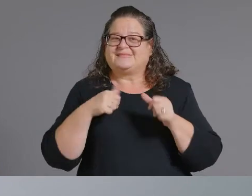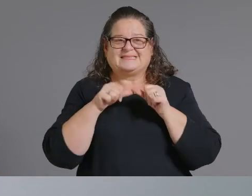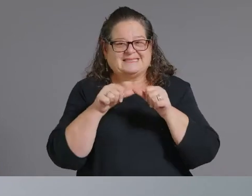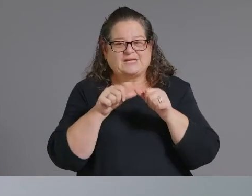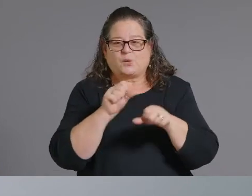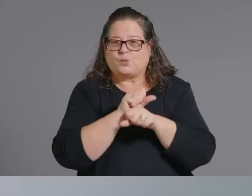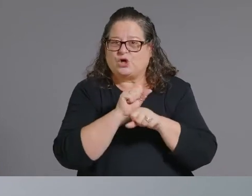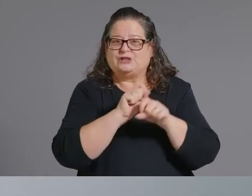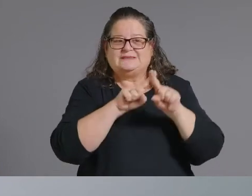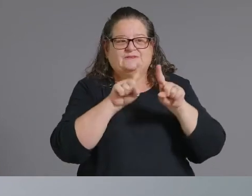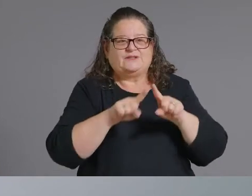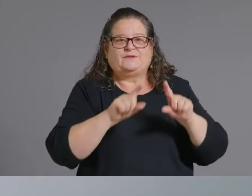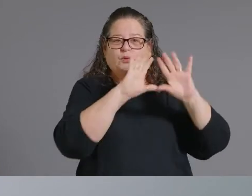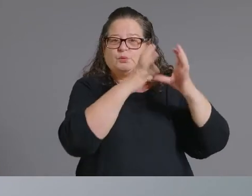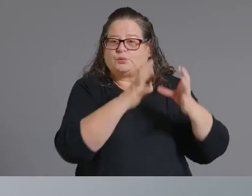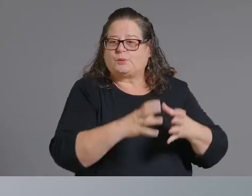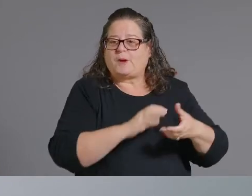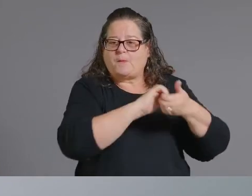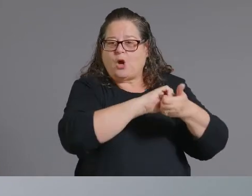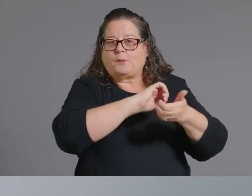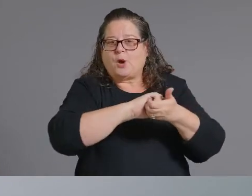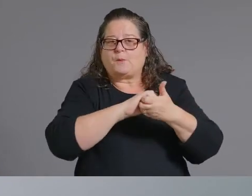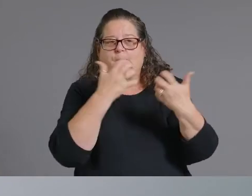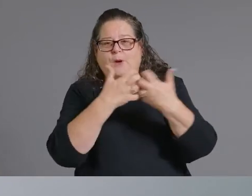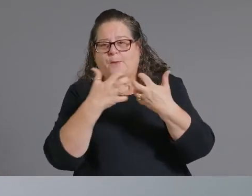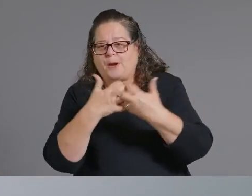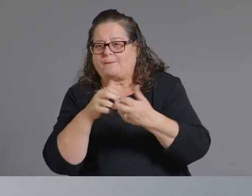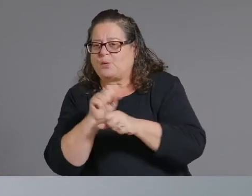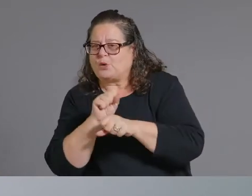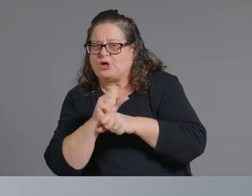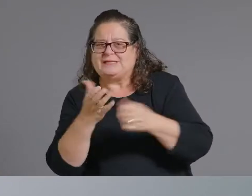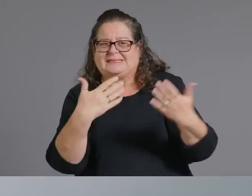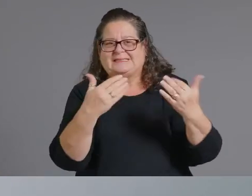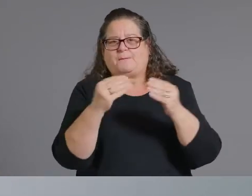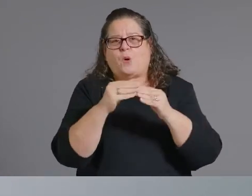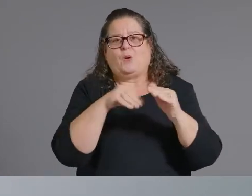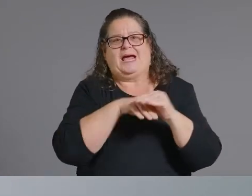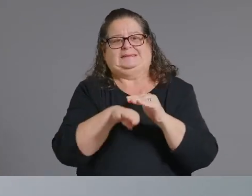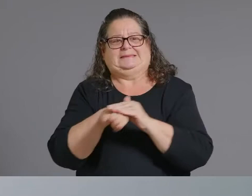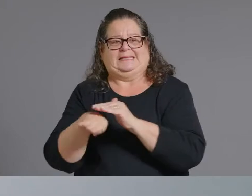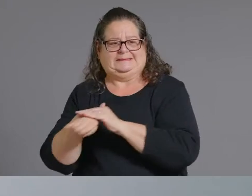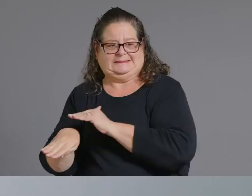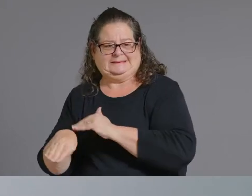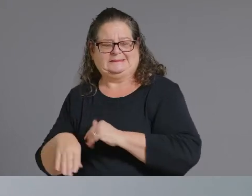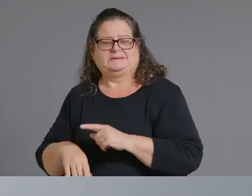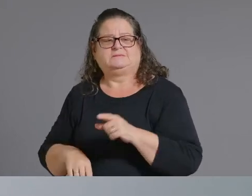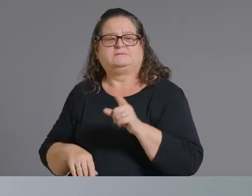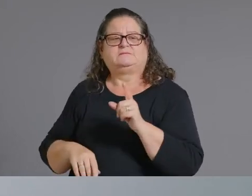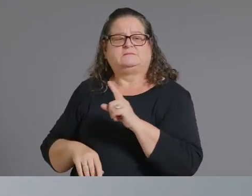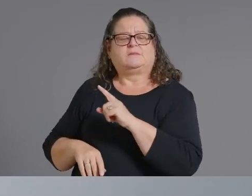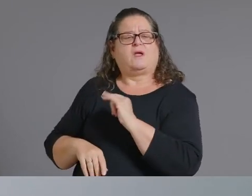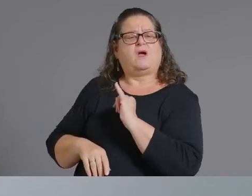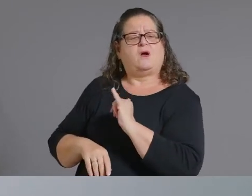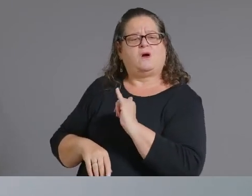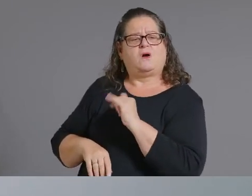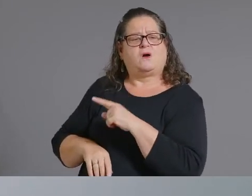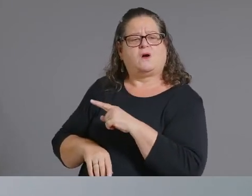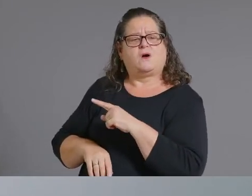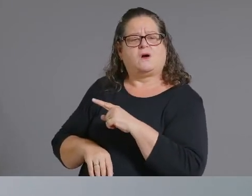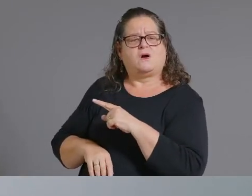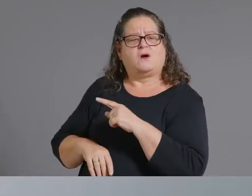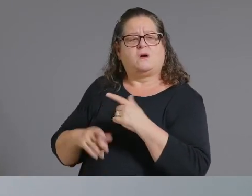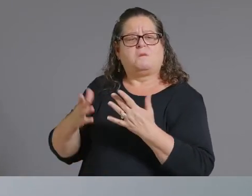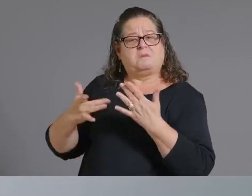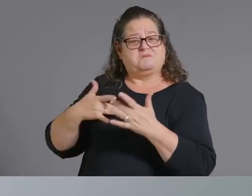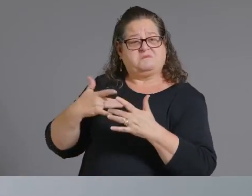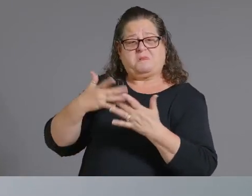vaccine access and you say that we may not reach seven eight percent but you're going to keep